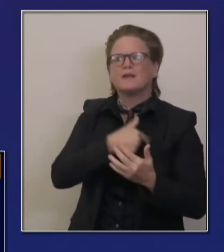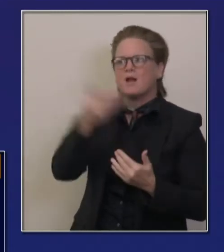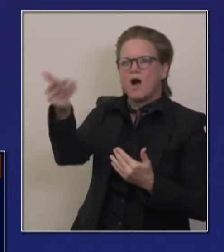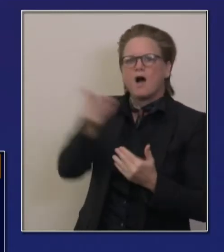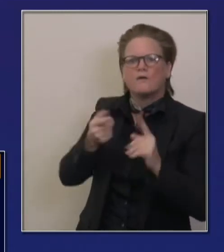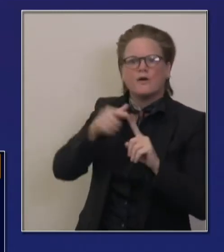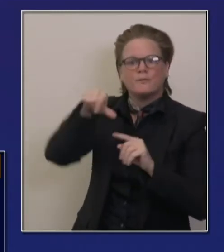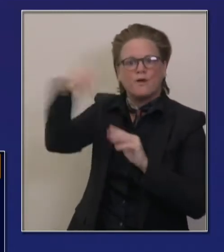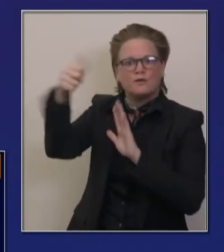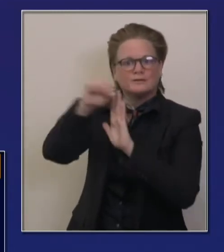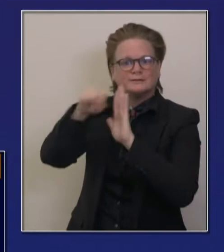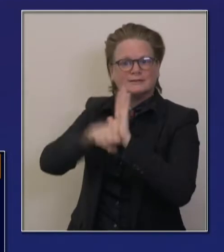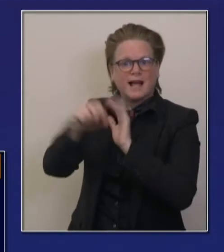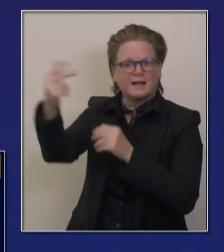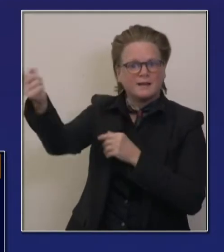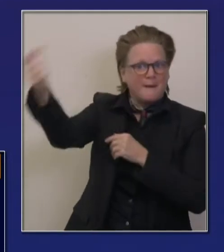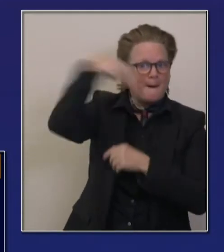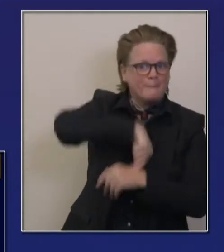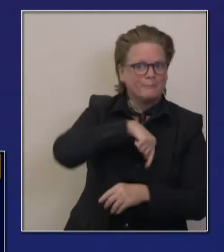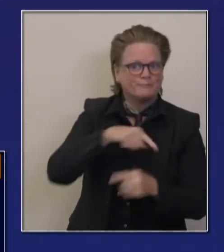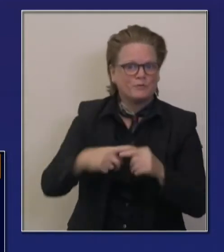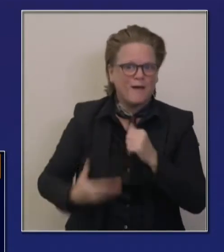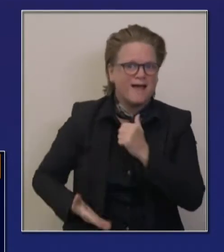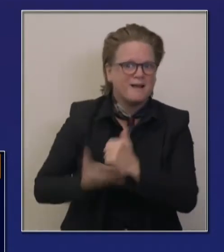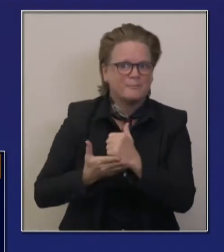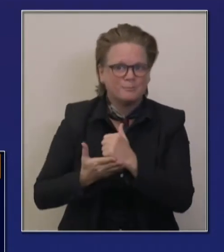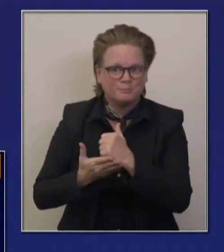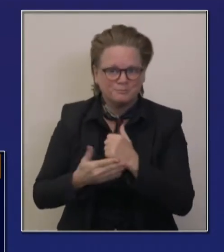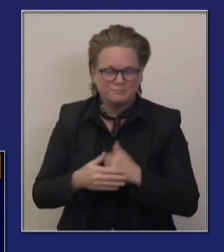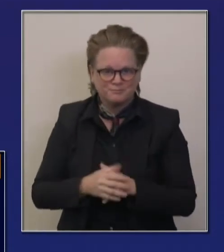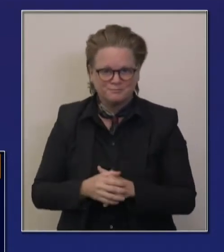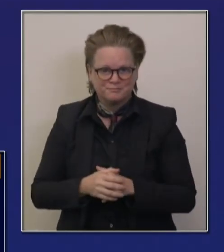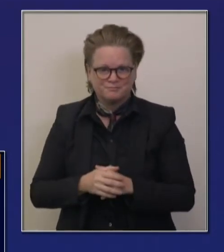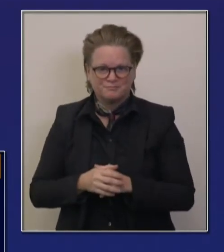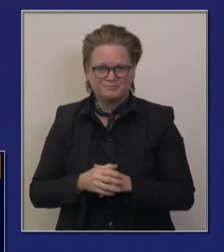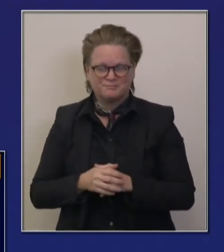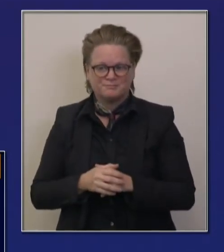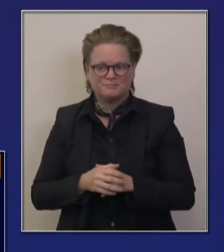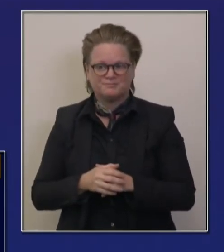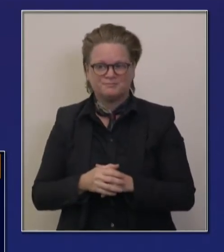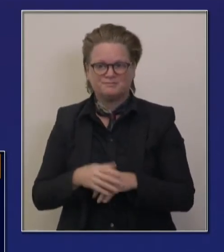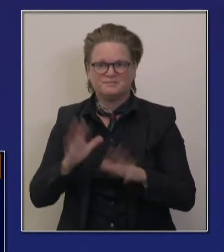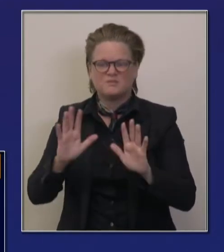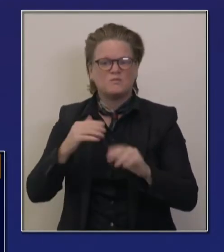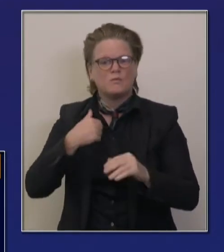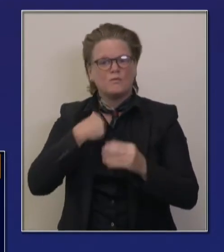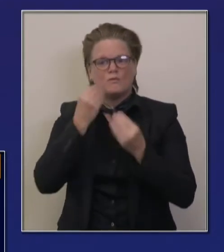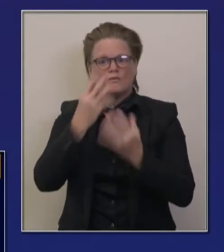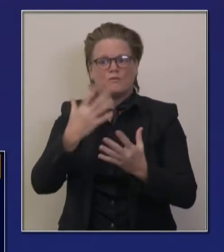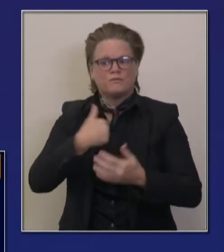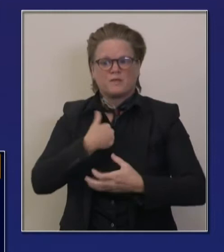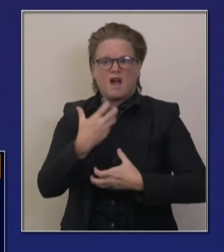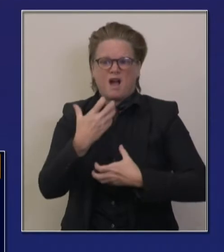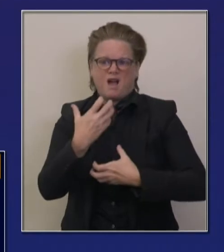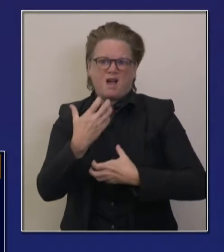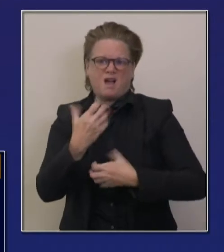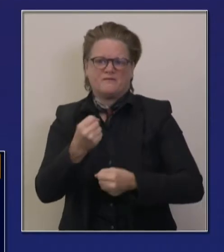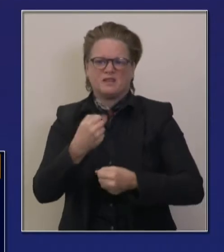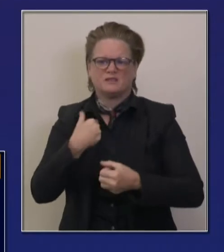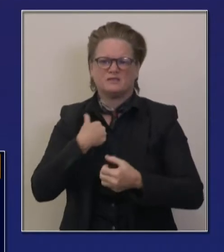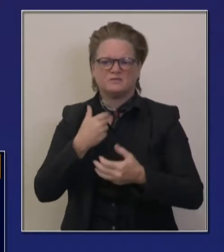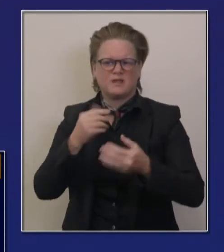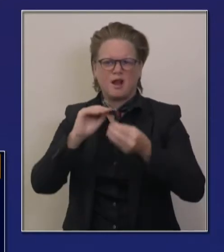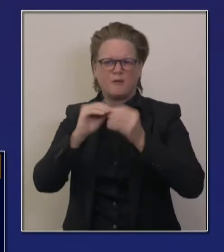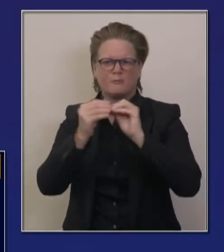815 number and the 566, uh, we are very confident we'll be here within a week in helping support staffing